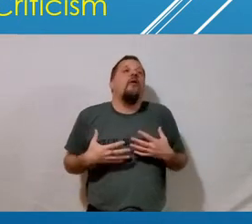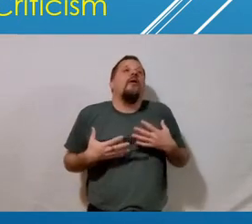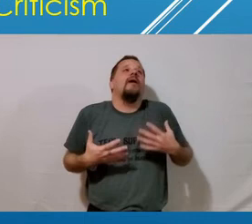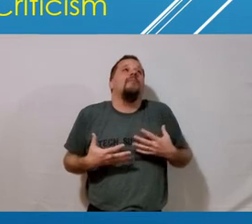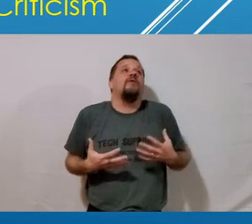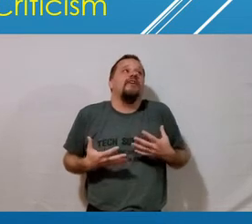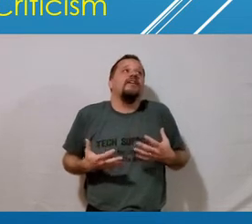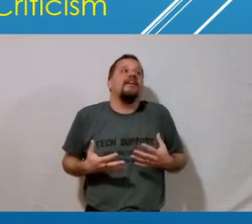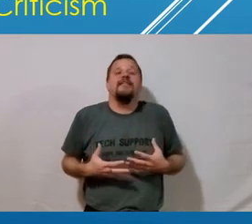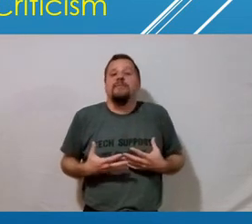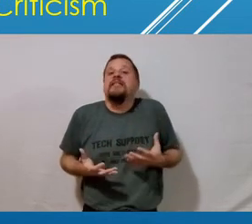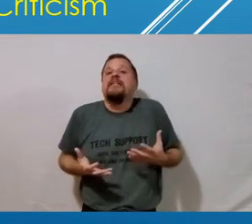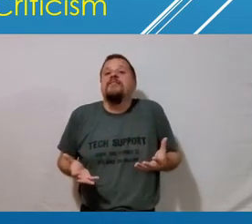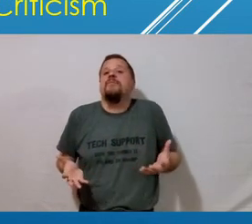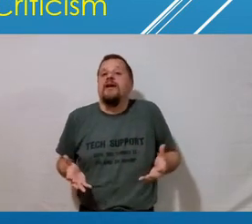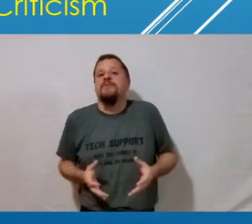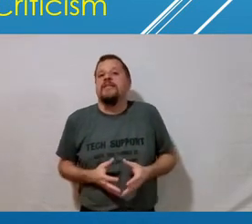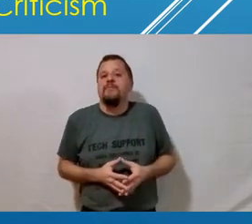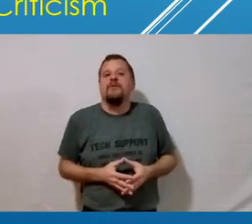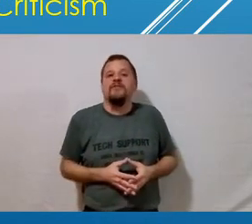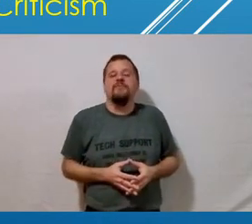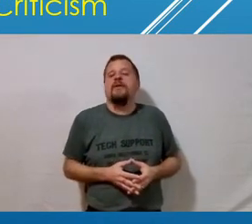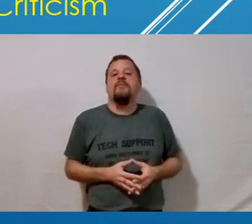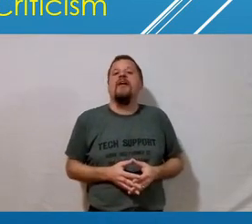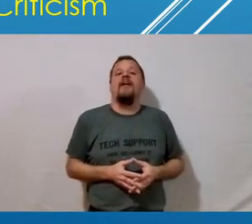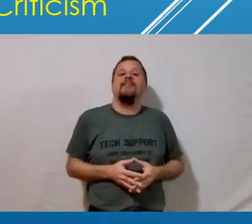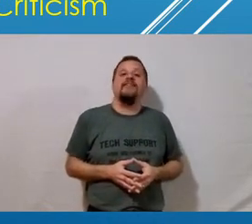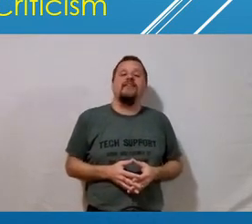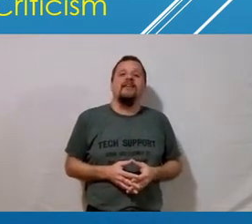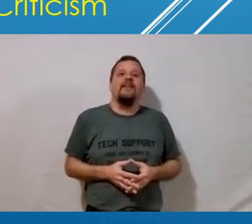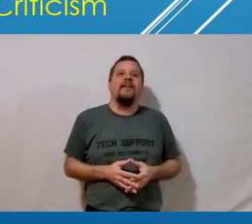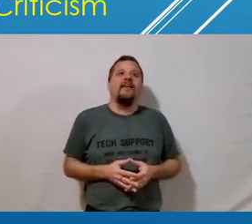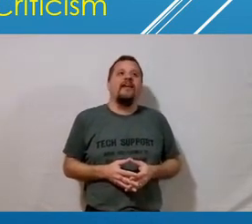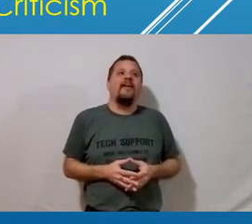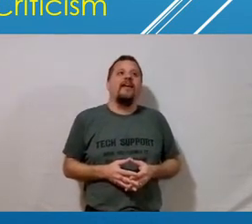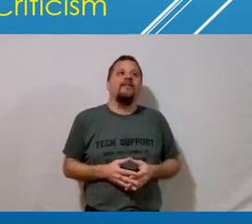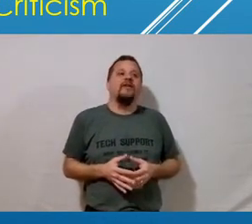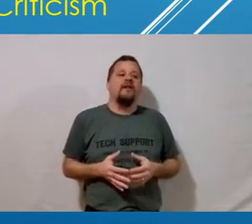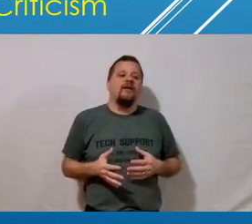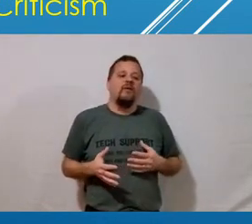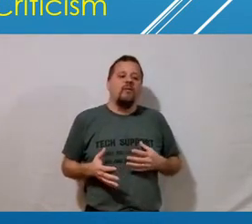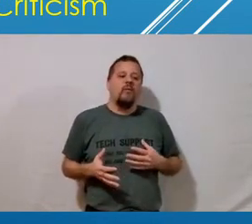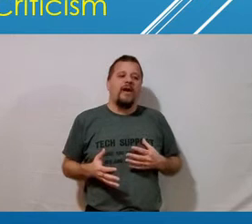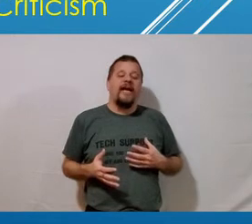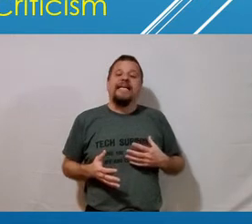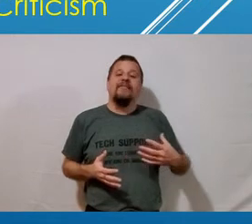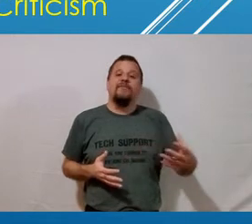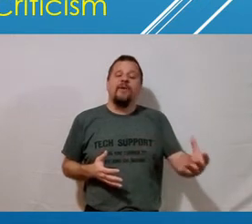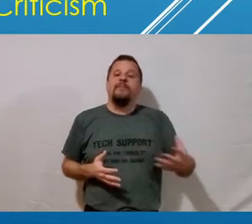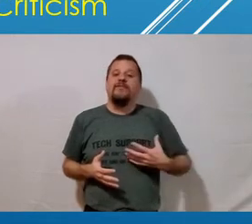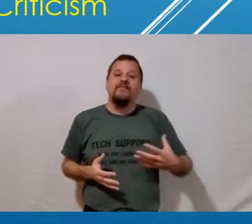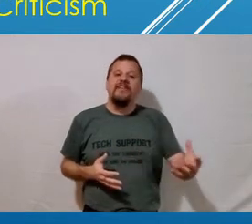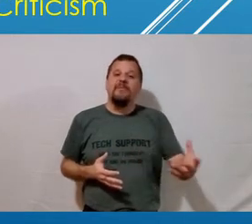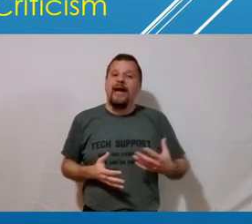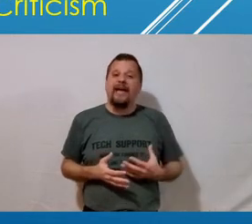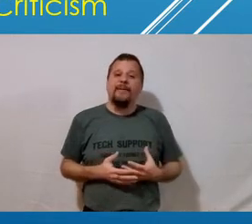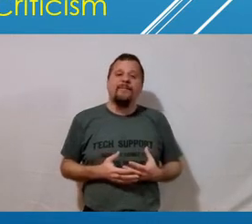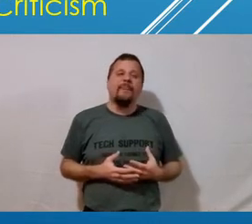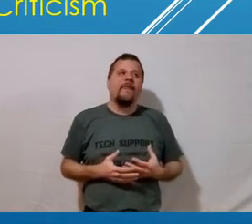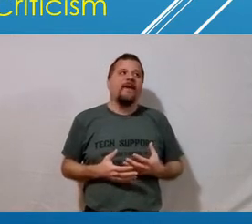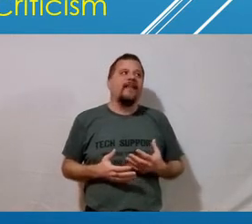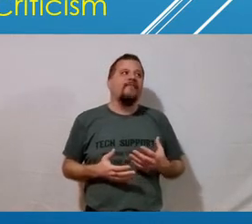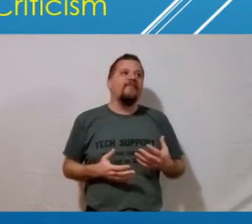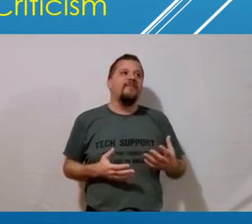perfect i know i'm not perfect i'd like to believe sometimes that i'm perfect but i'm not not when i give when i'm given